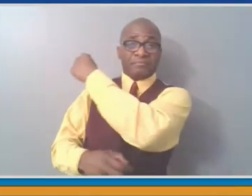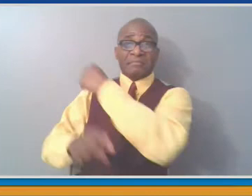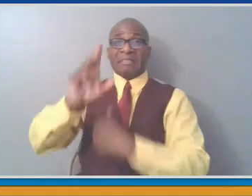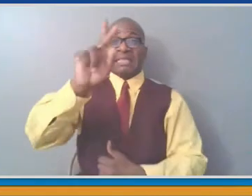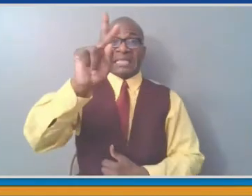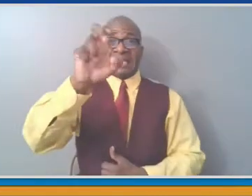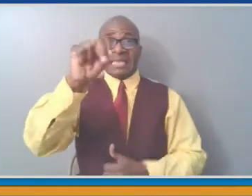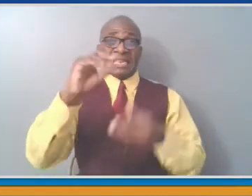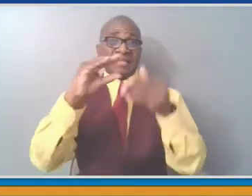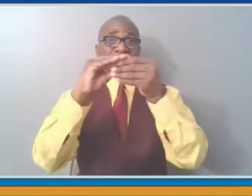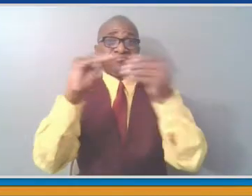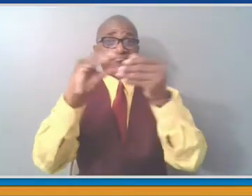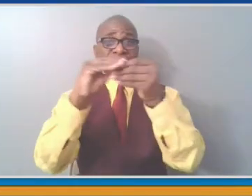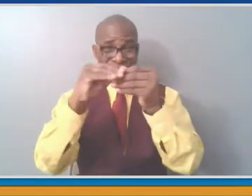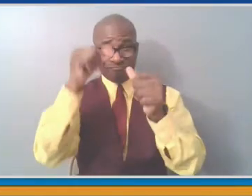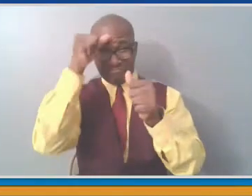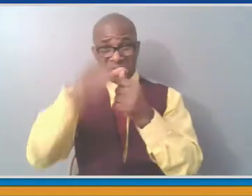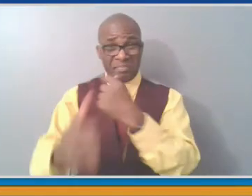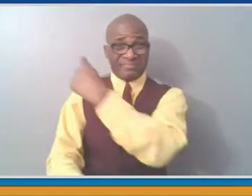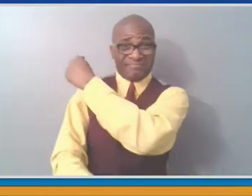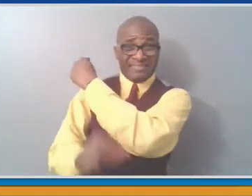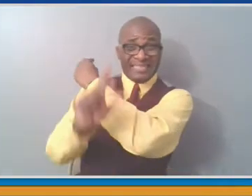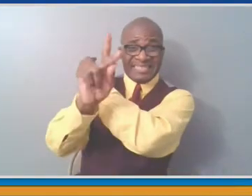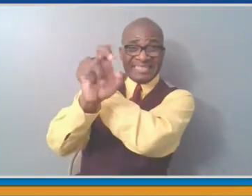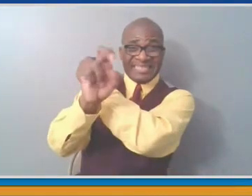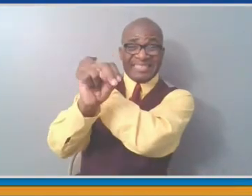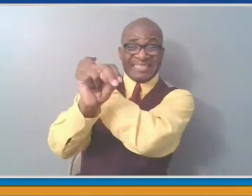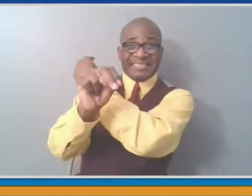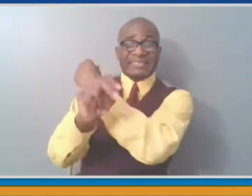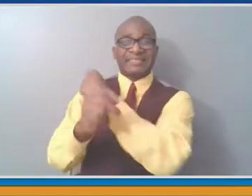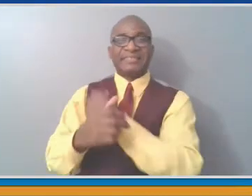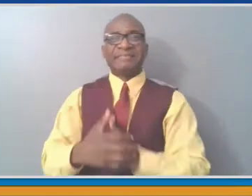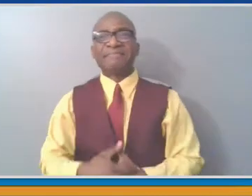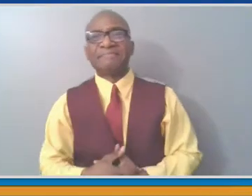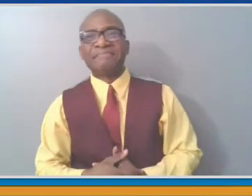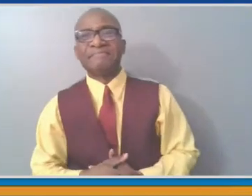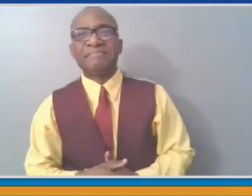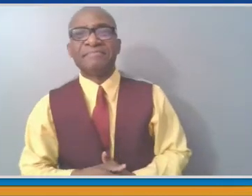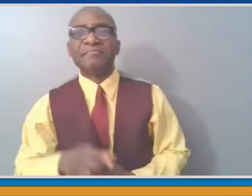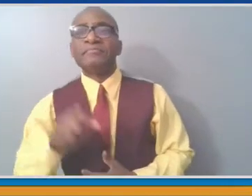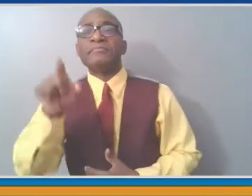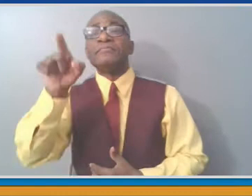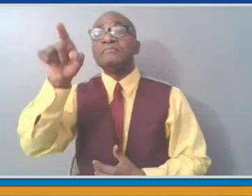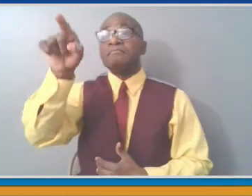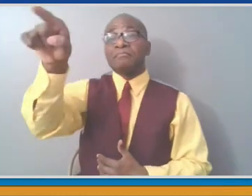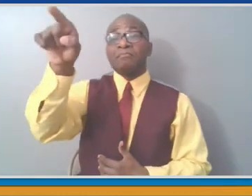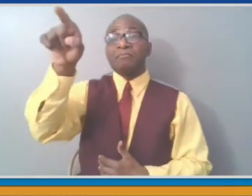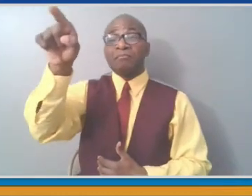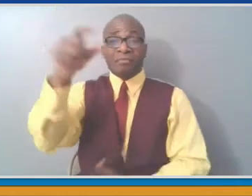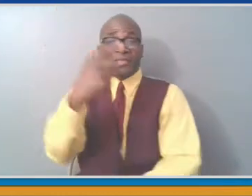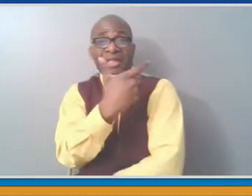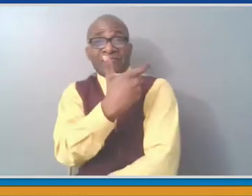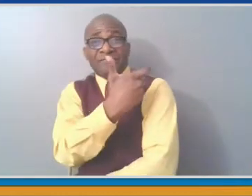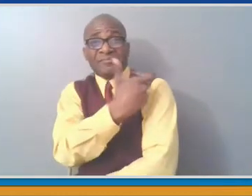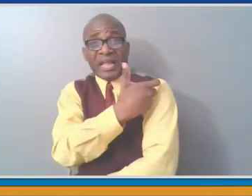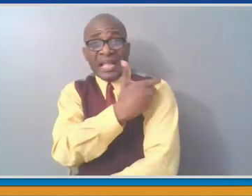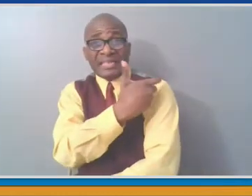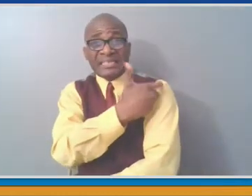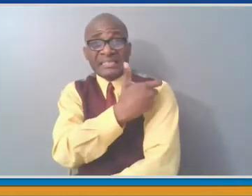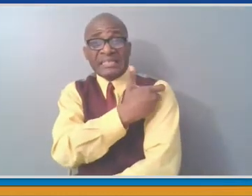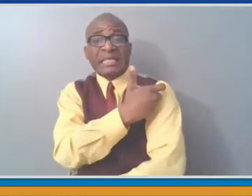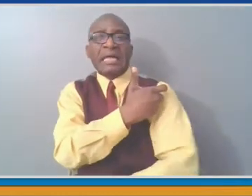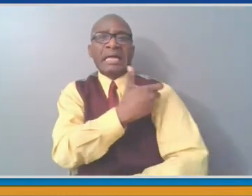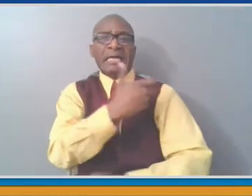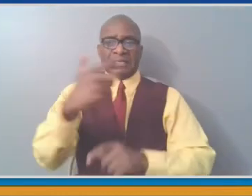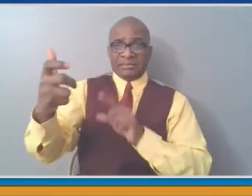And that is to try to go from the percentages of vaccination that will probably be somewhere in the 60 percentile range of those who